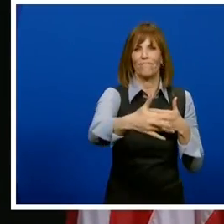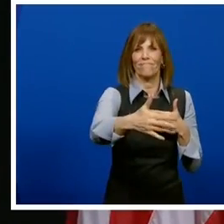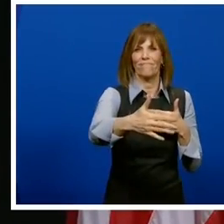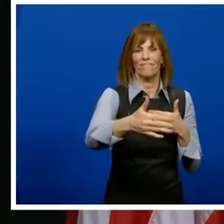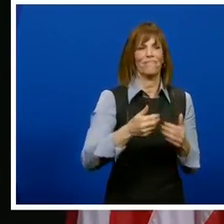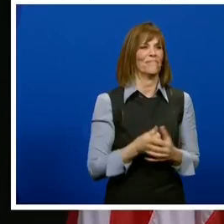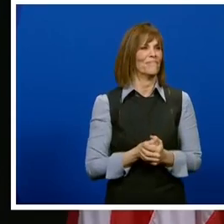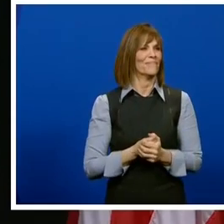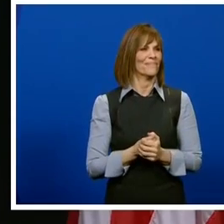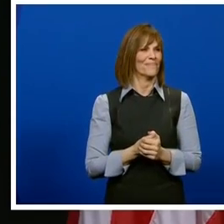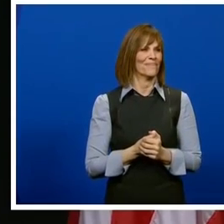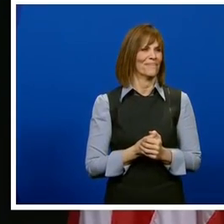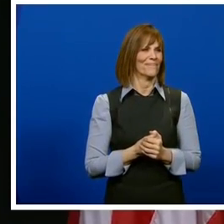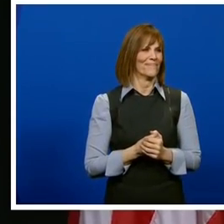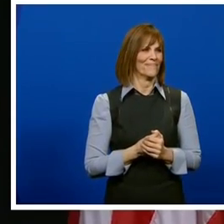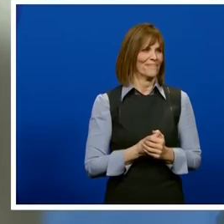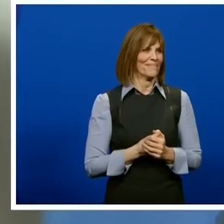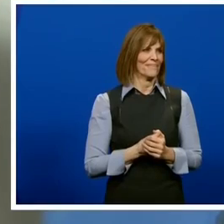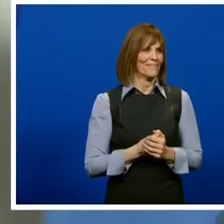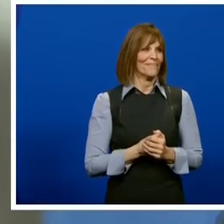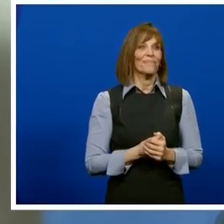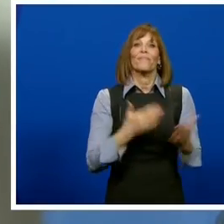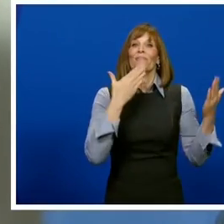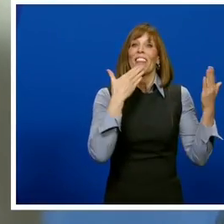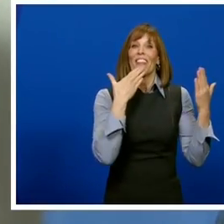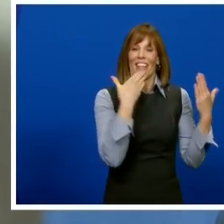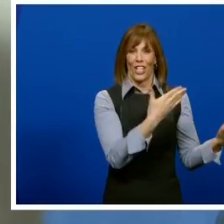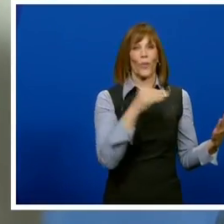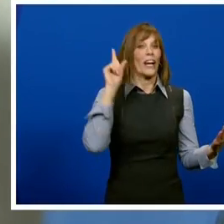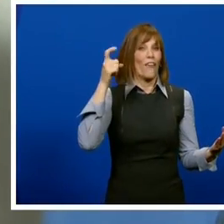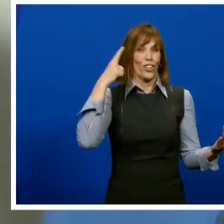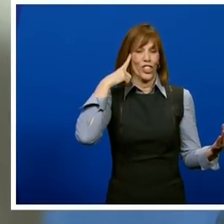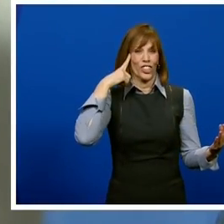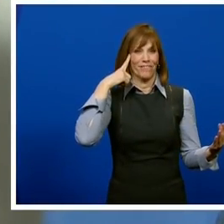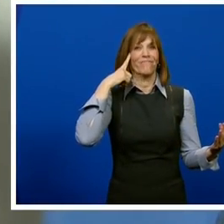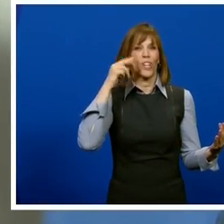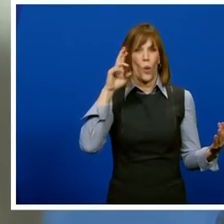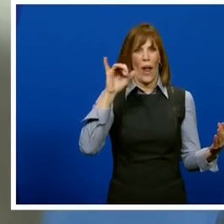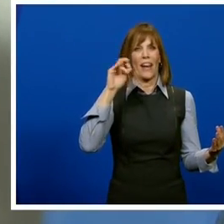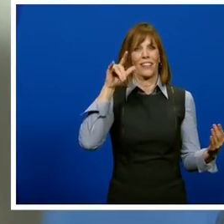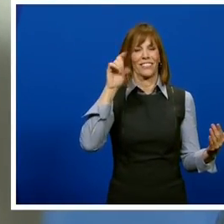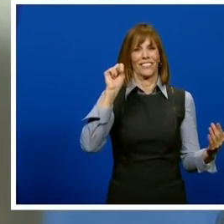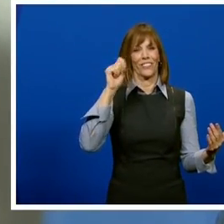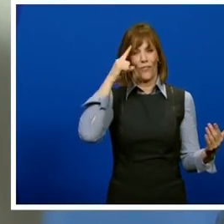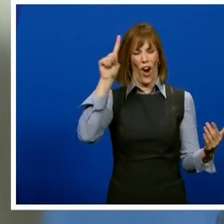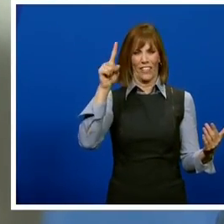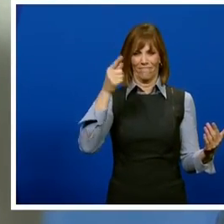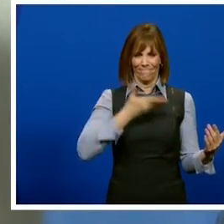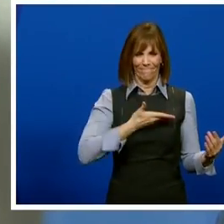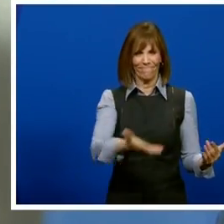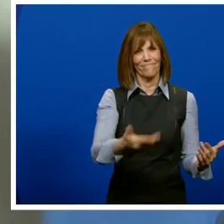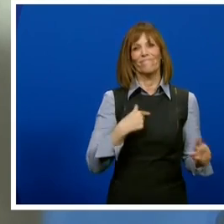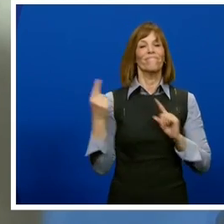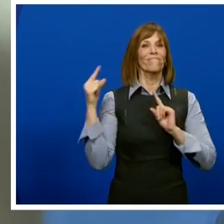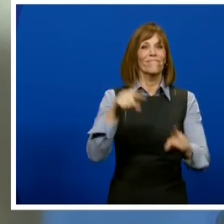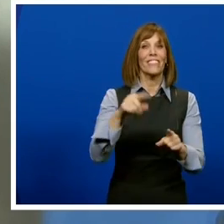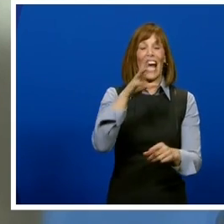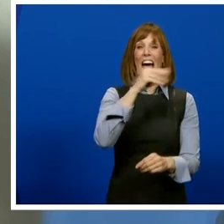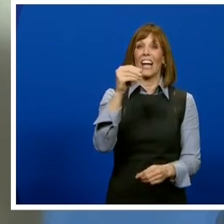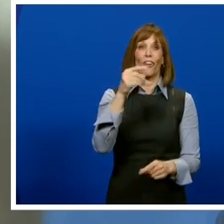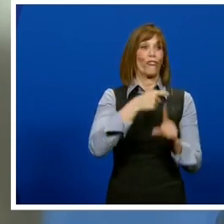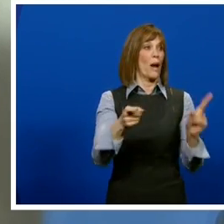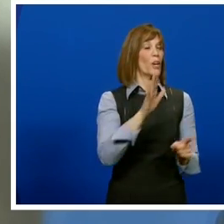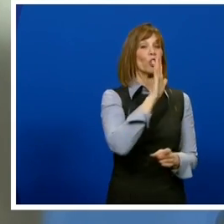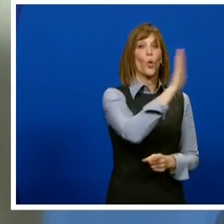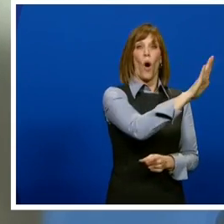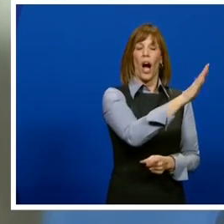next week. Thank you, Governor Reynolds, for the opportunity to join you today and for the confidence that